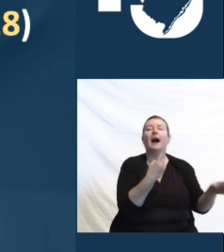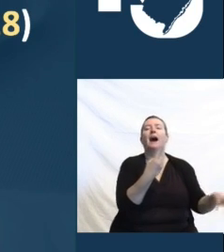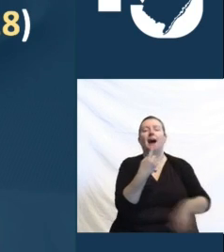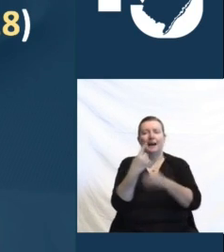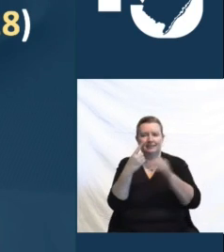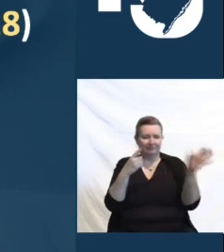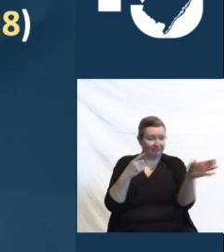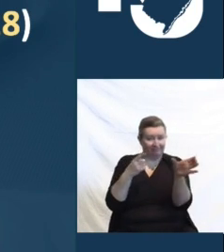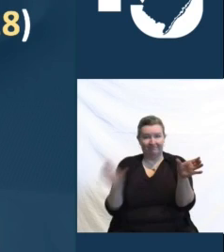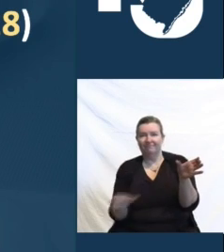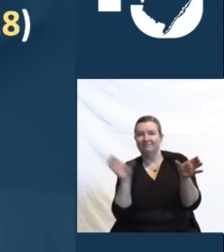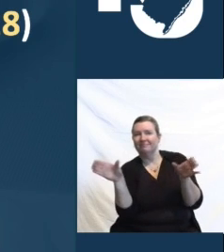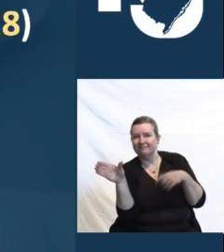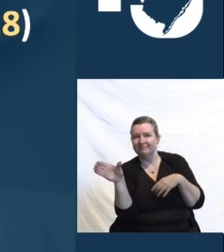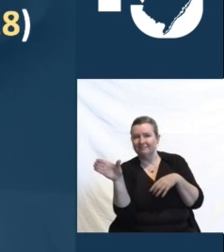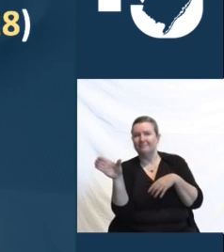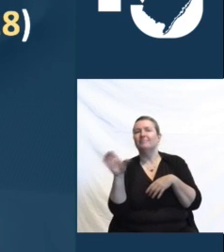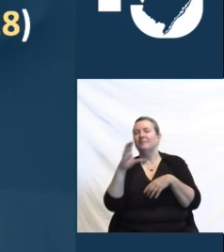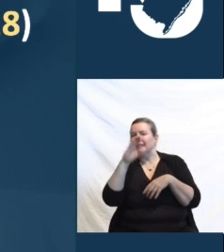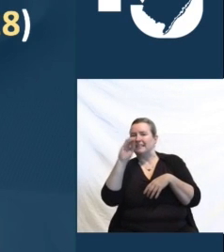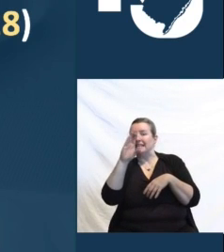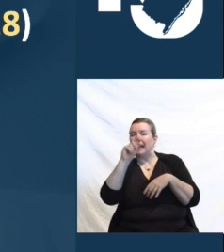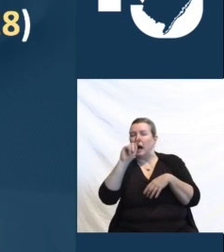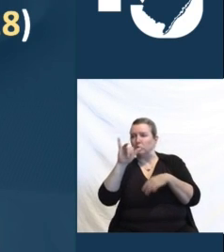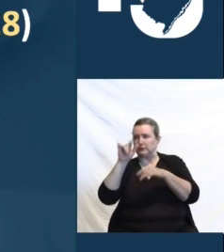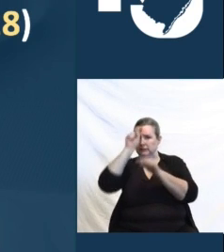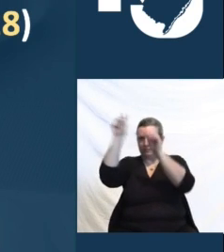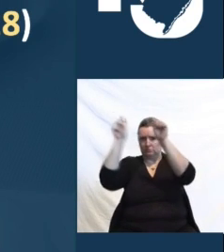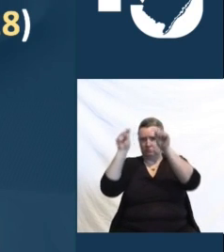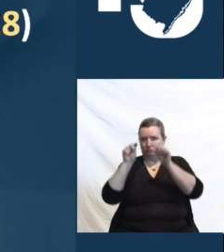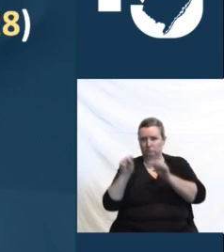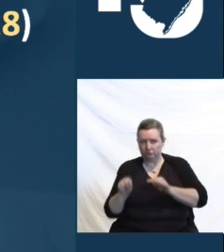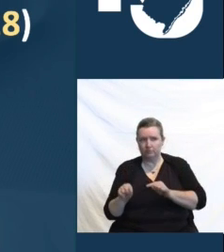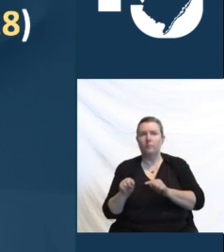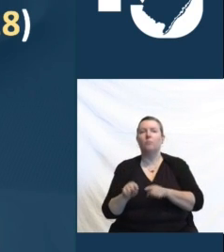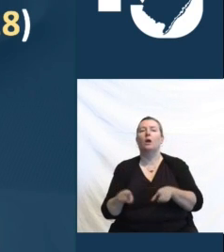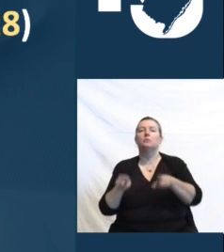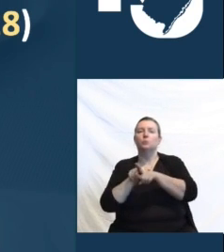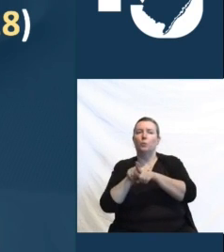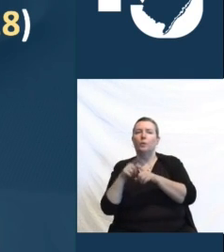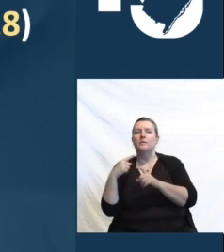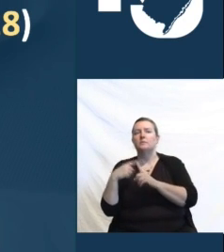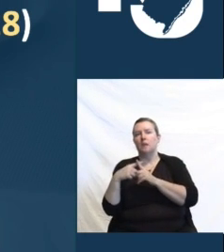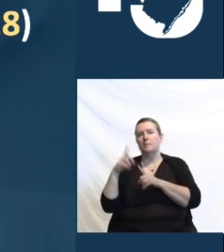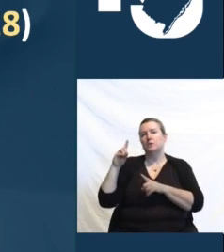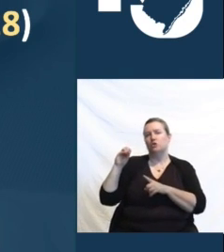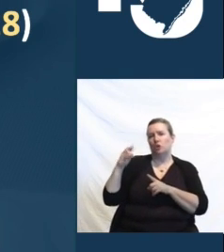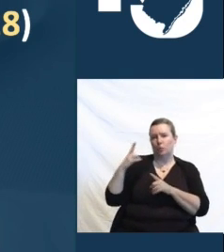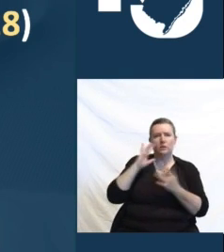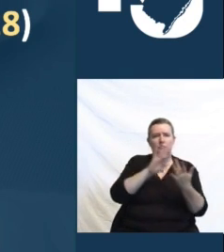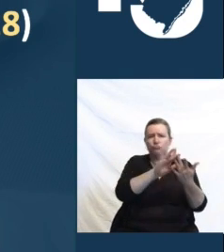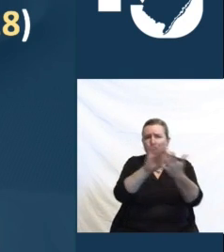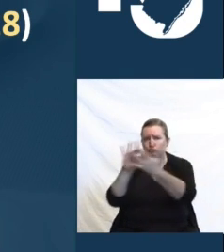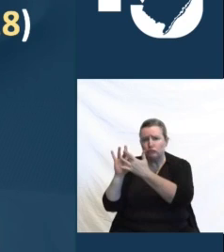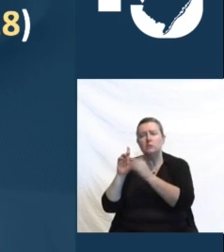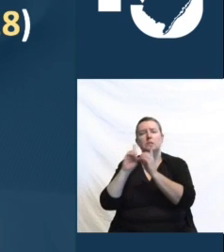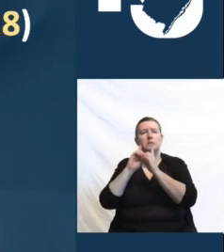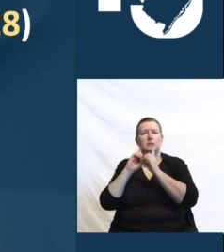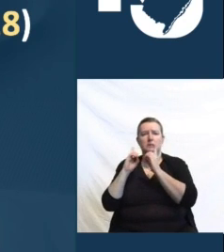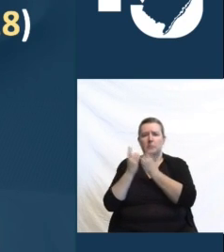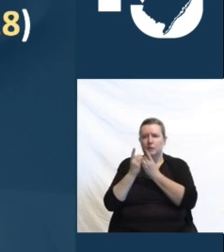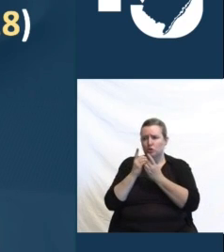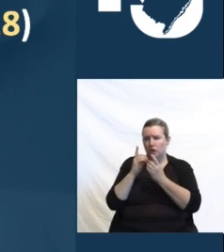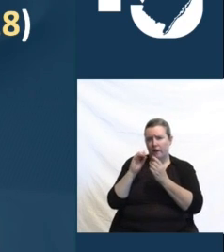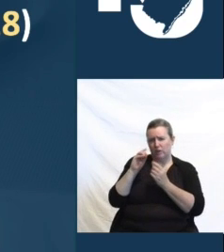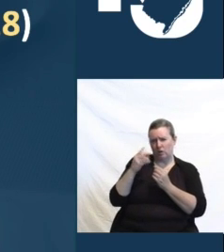the data by counting, and the Department is continuing its outreach with school districts to ensure as robust a report as possible.